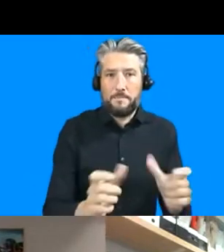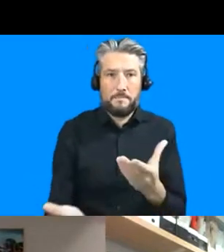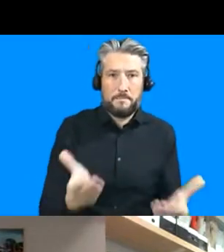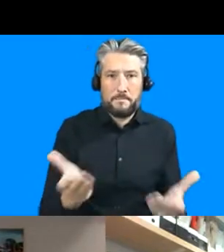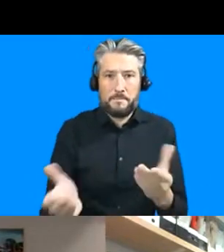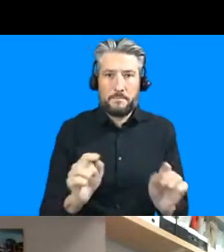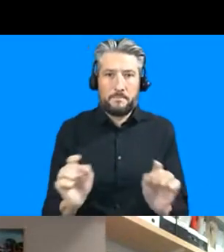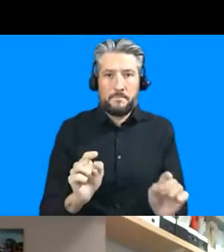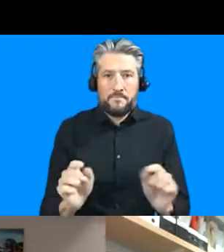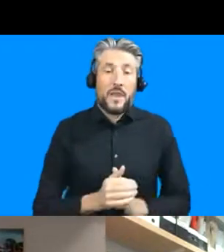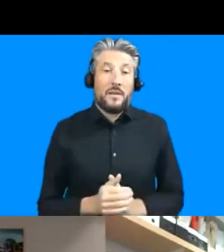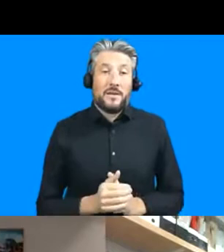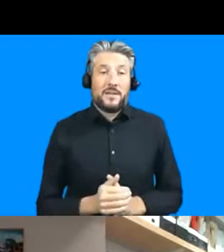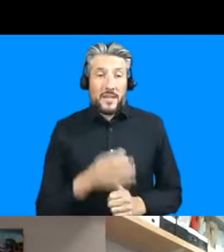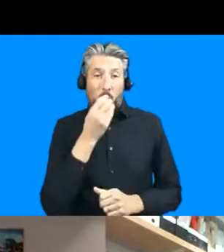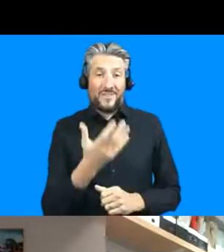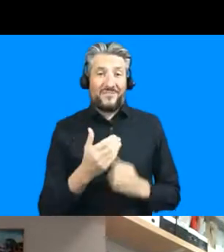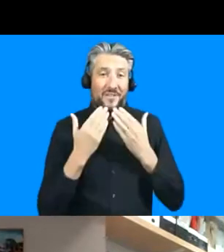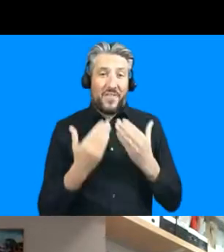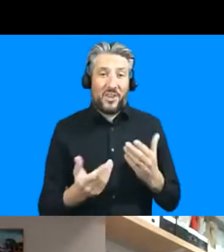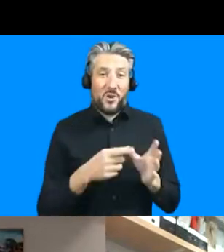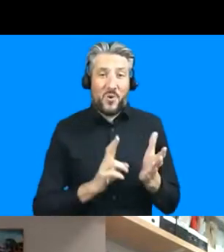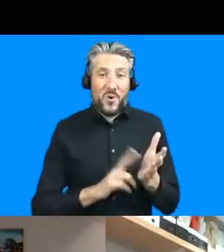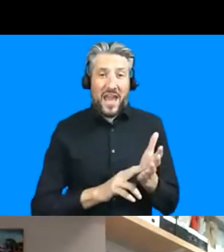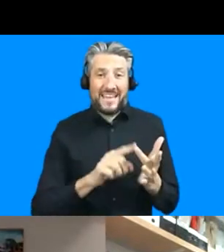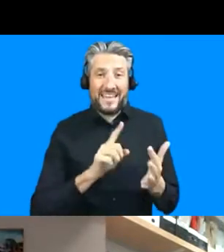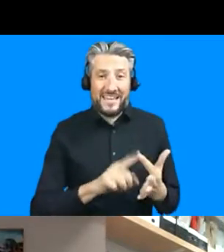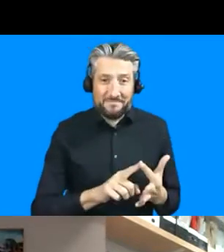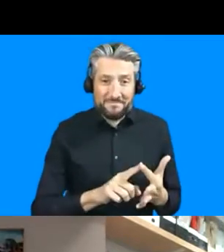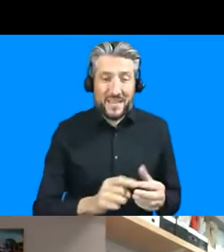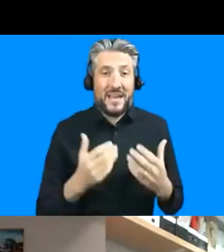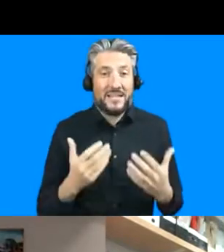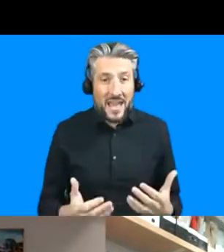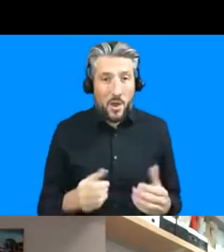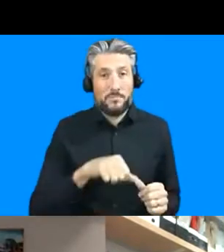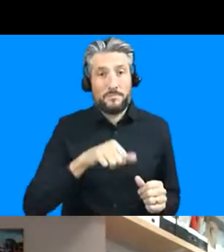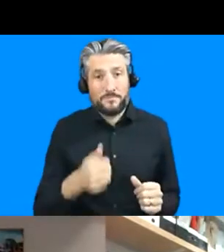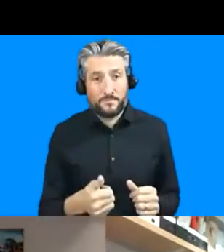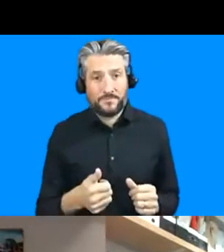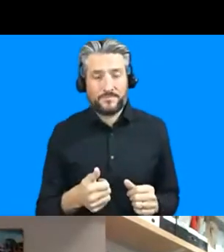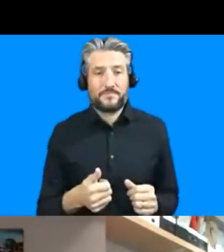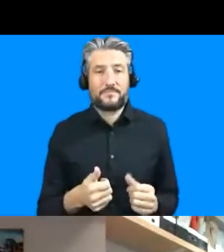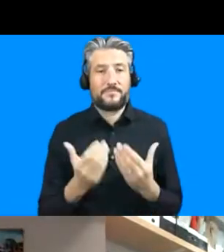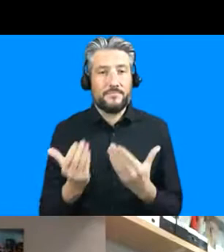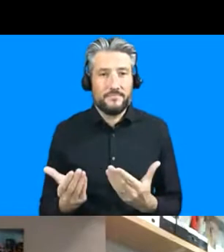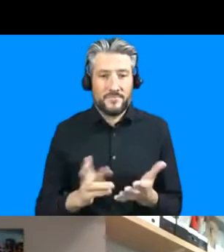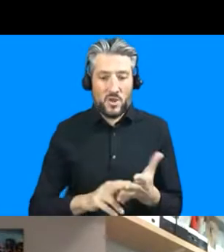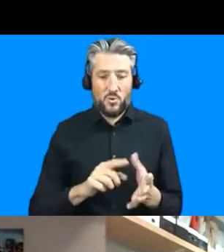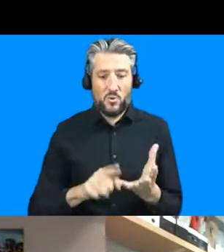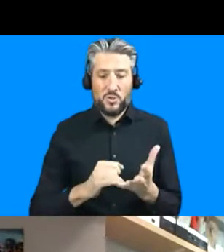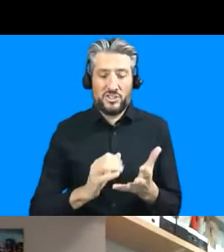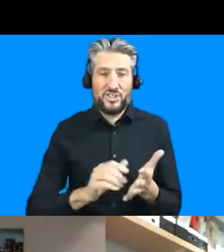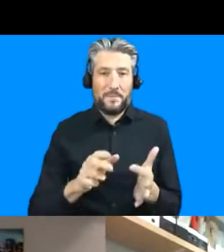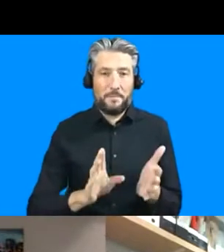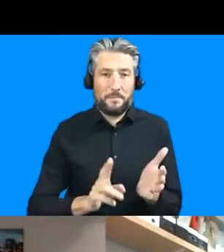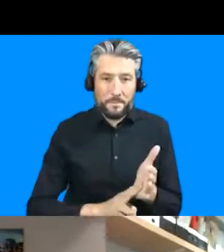wonderful annie thank you so much um so moving straight on from there i'm going to turn now to nosheen who i